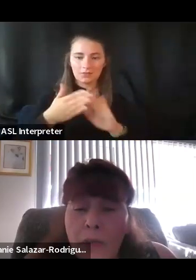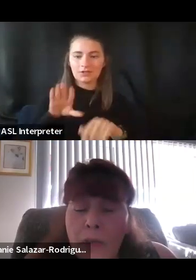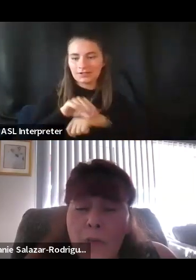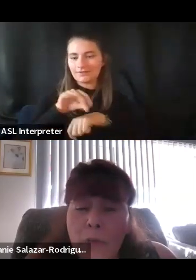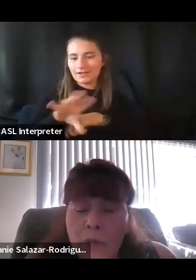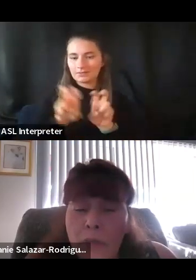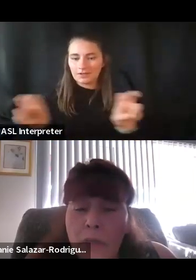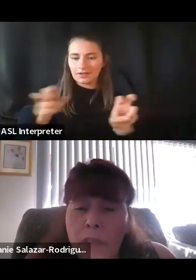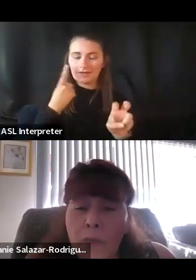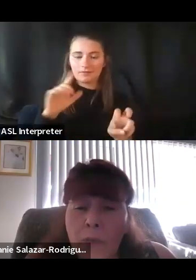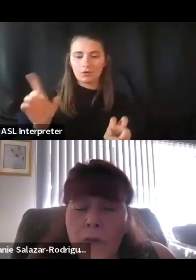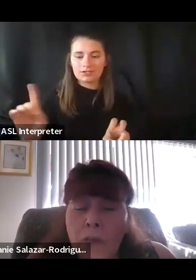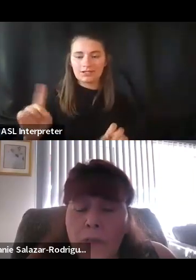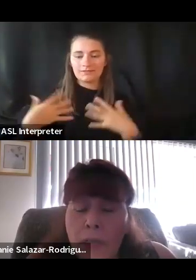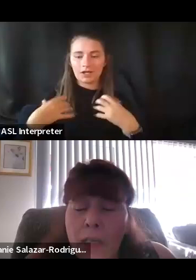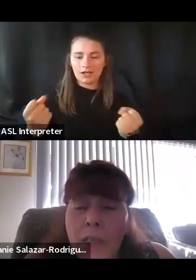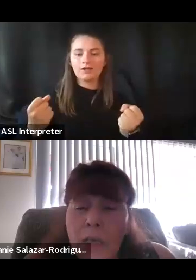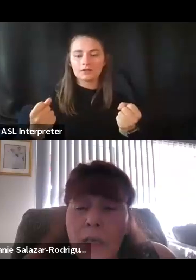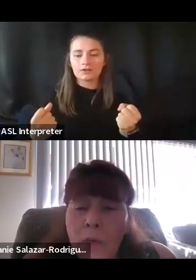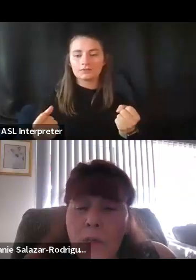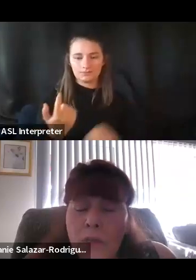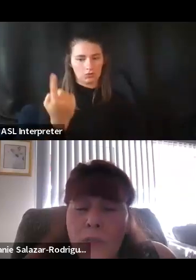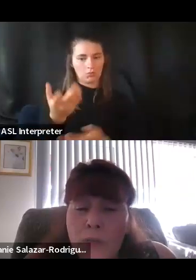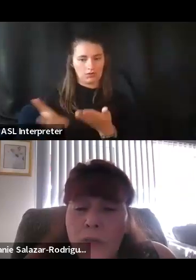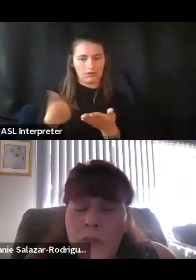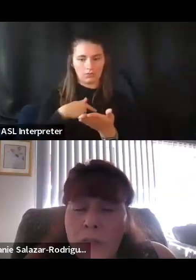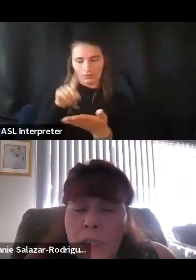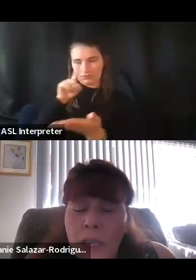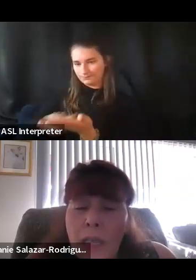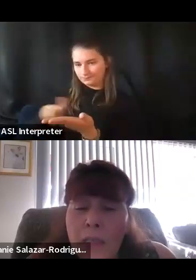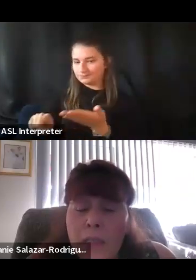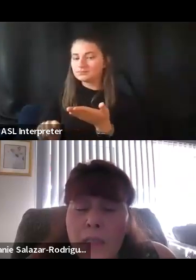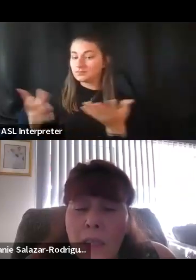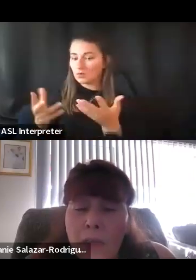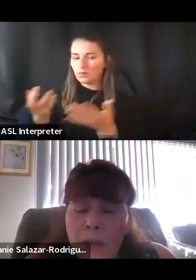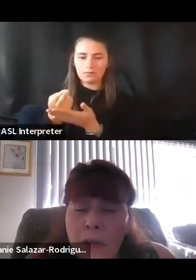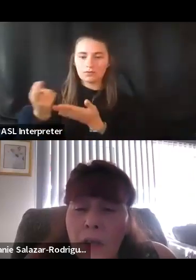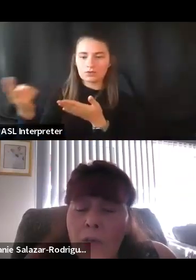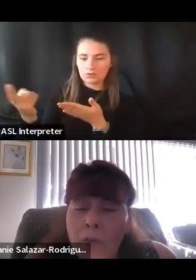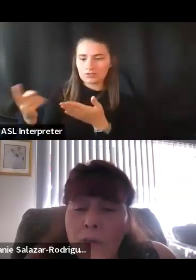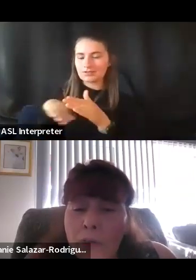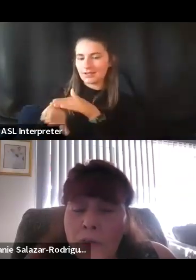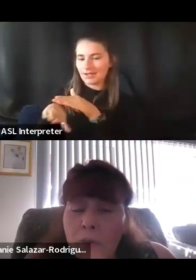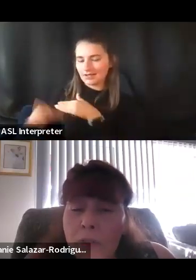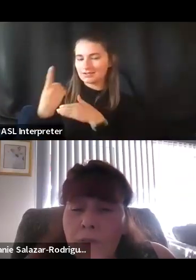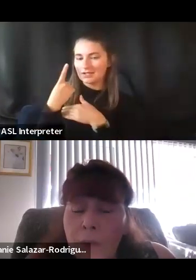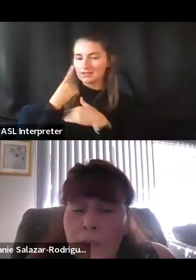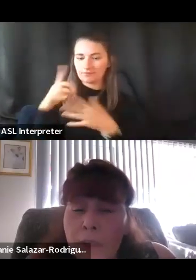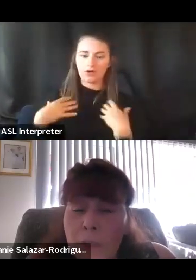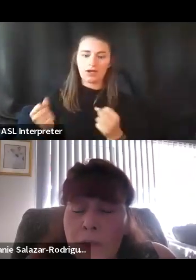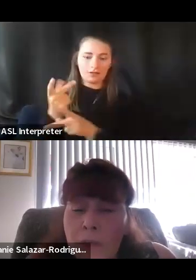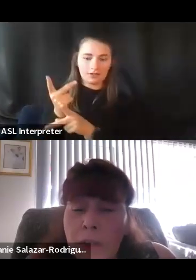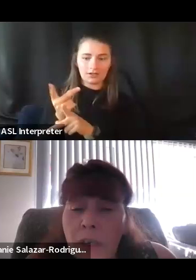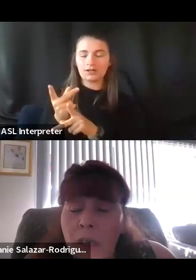Denver Health, and that was one of the things that we were looking at was resources and access to healthcare for individuals and